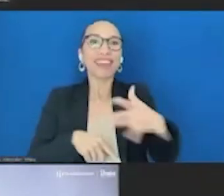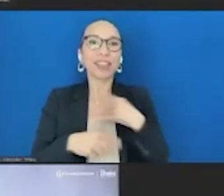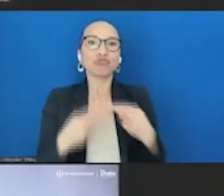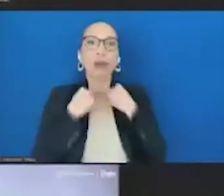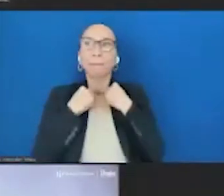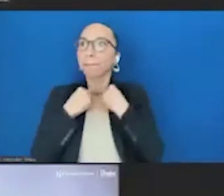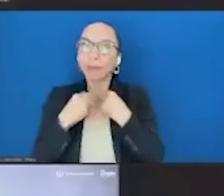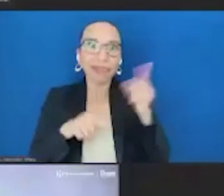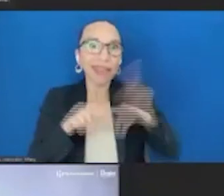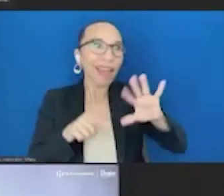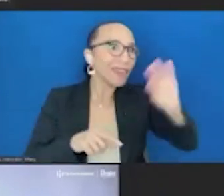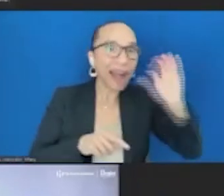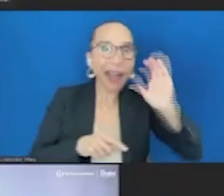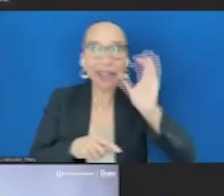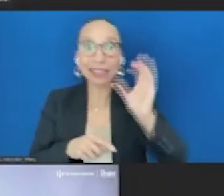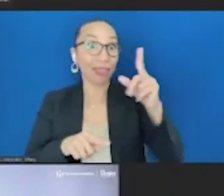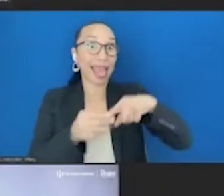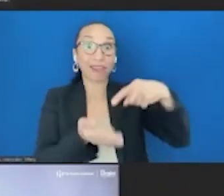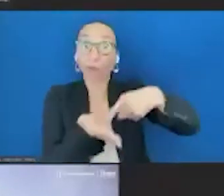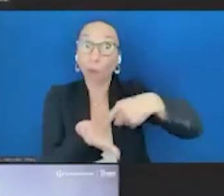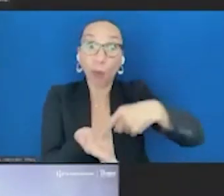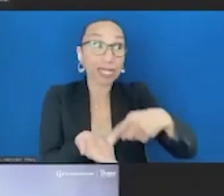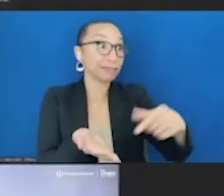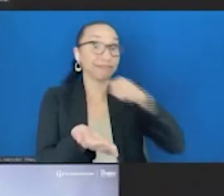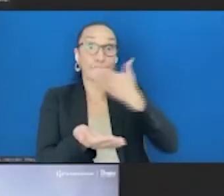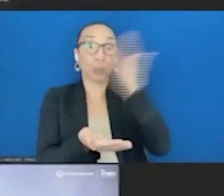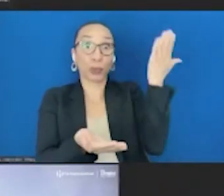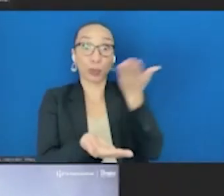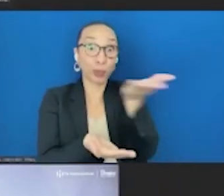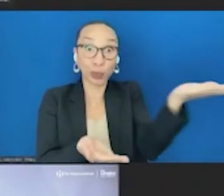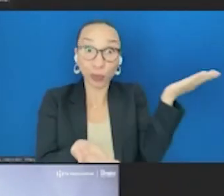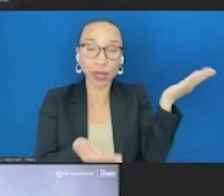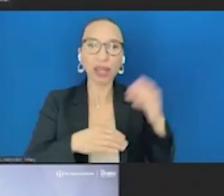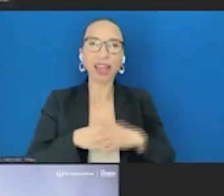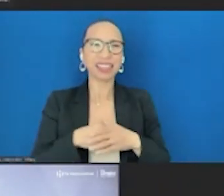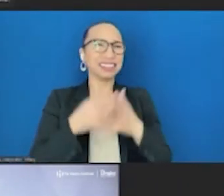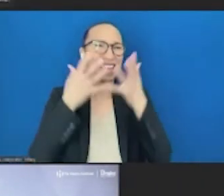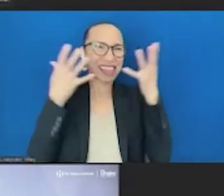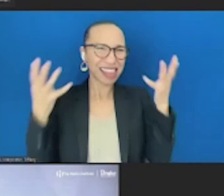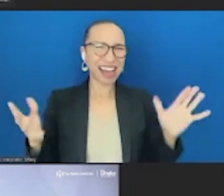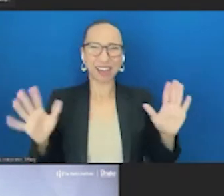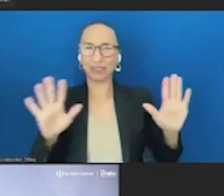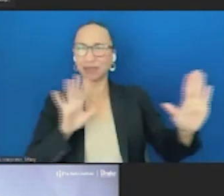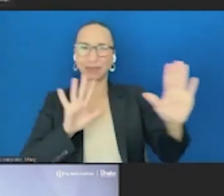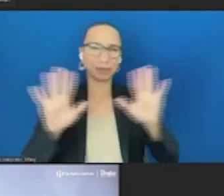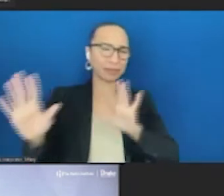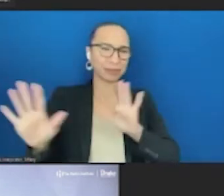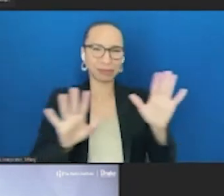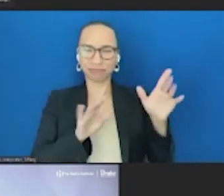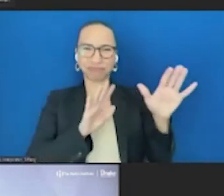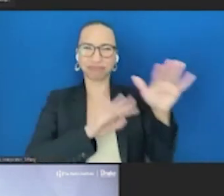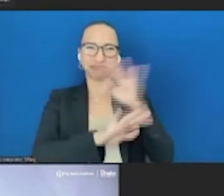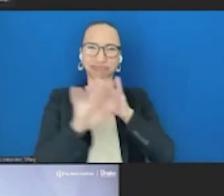can't find it. They can't afford it. It's not available. And there's all kinds of confusing things about